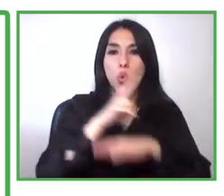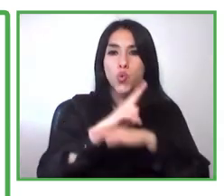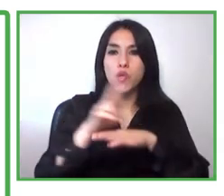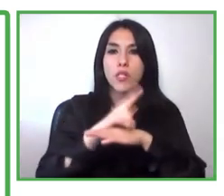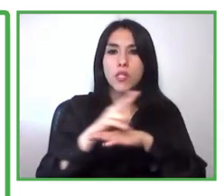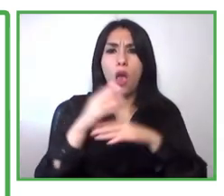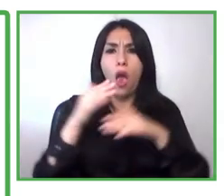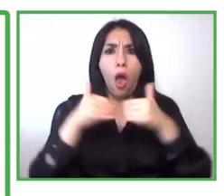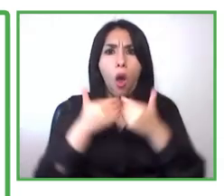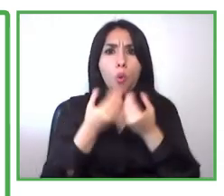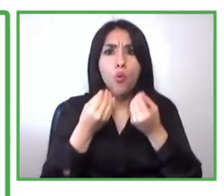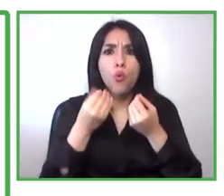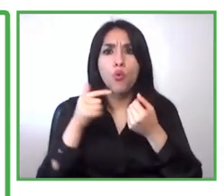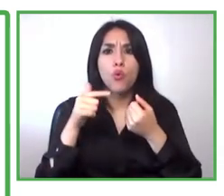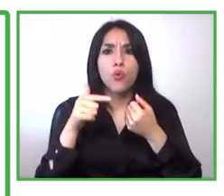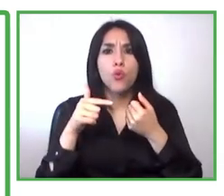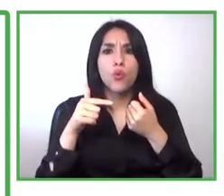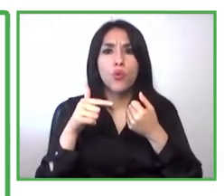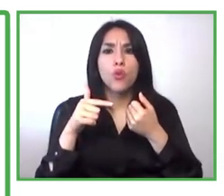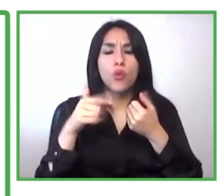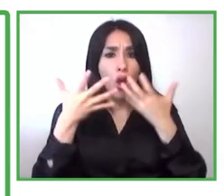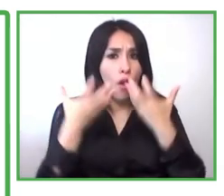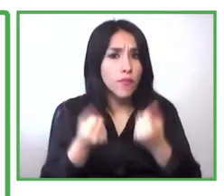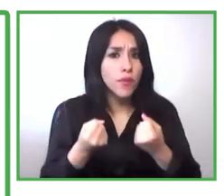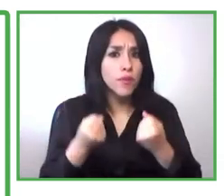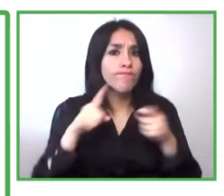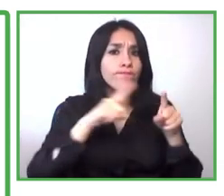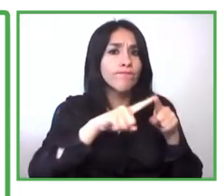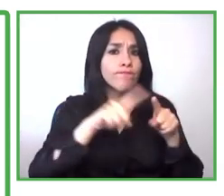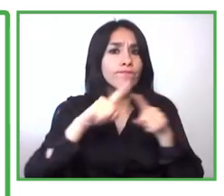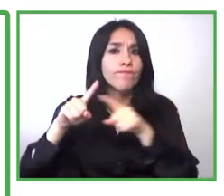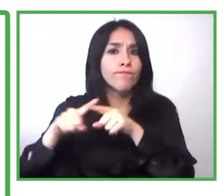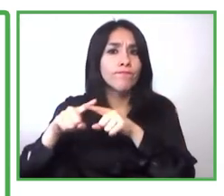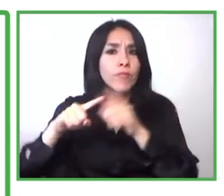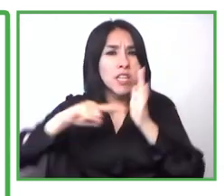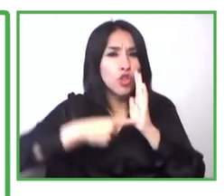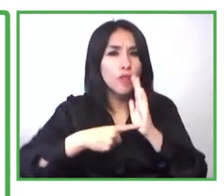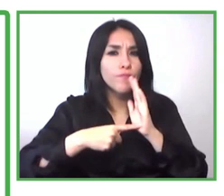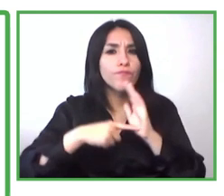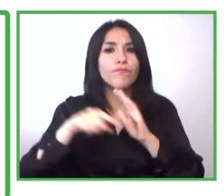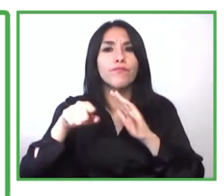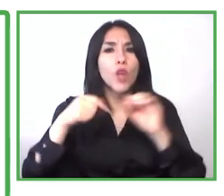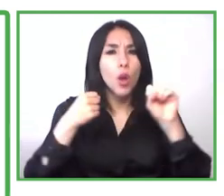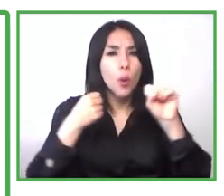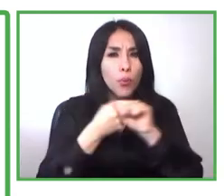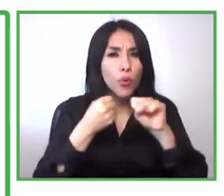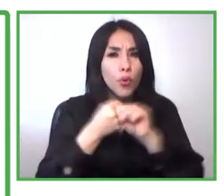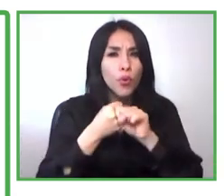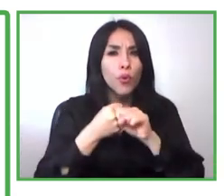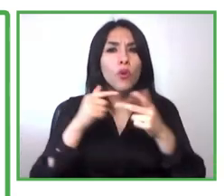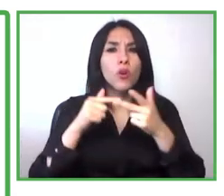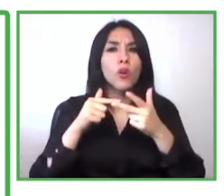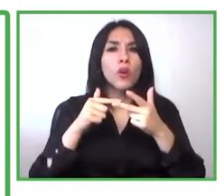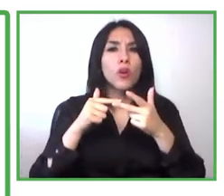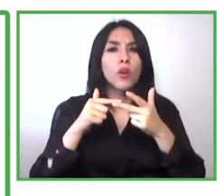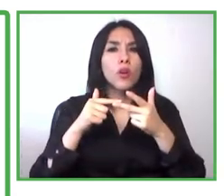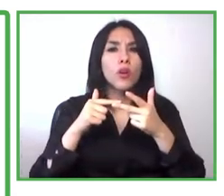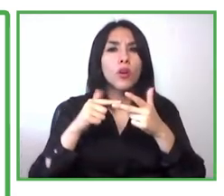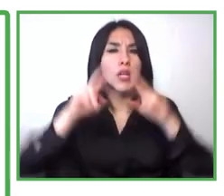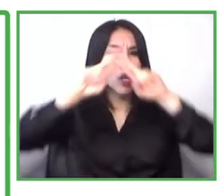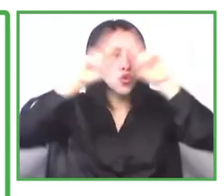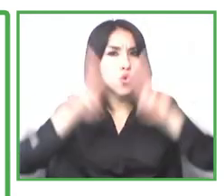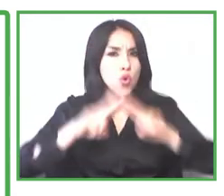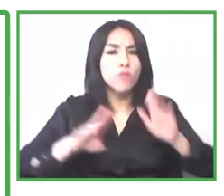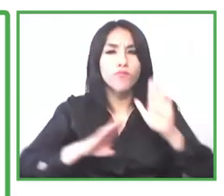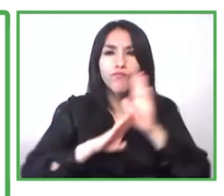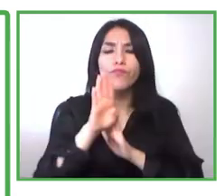developed by other stakeholders like the intern american bank which are one of the finance projects so we